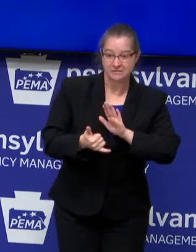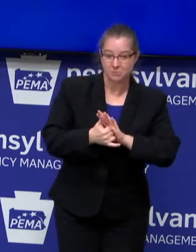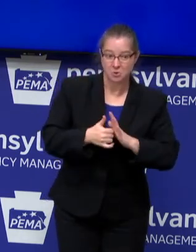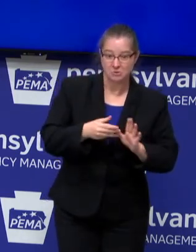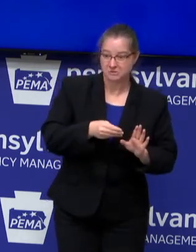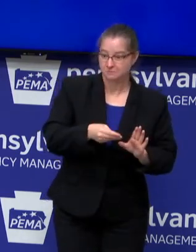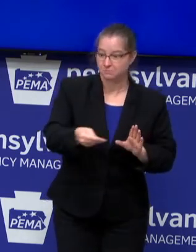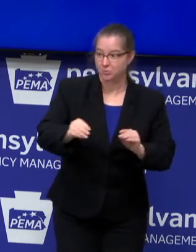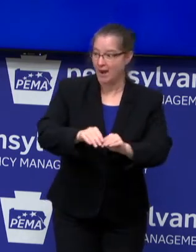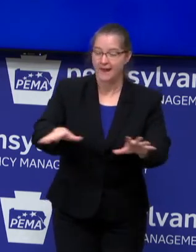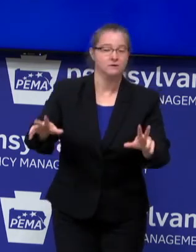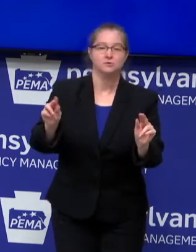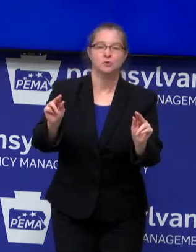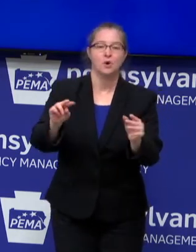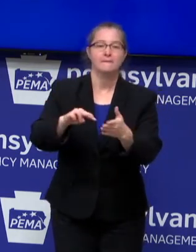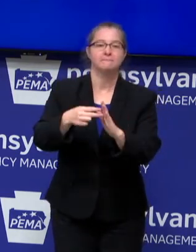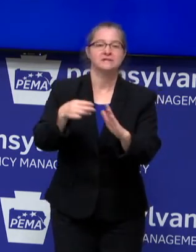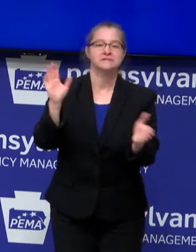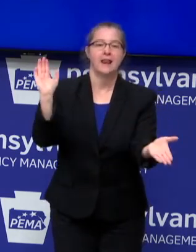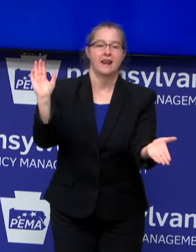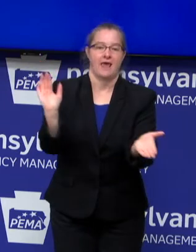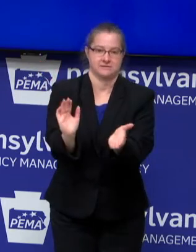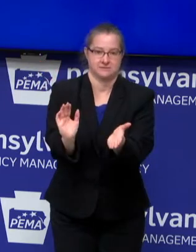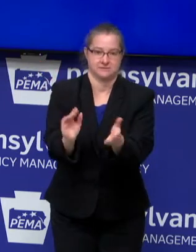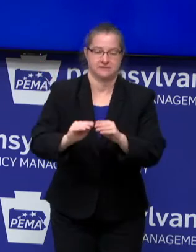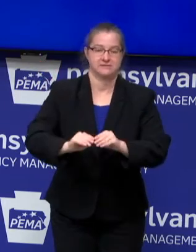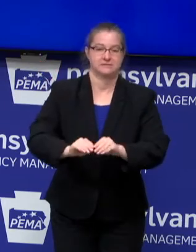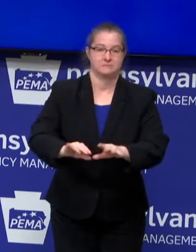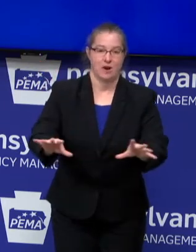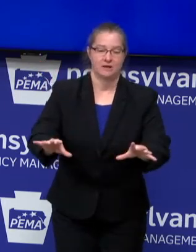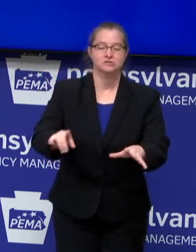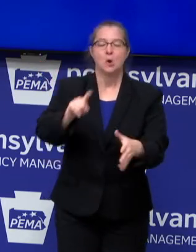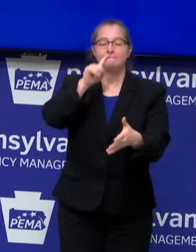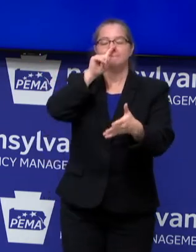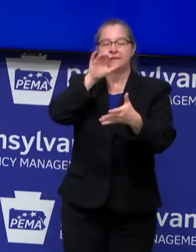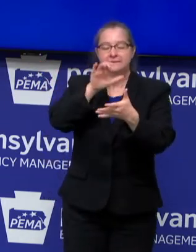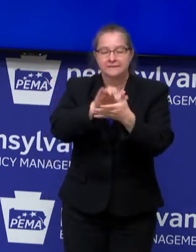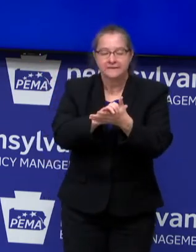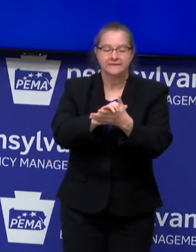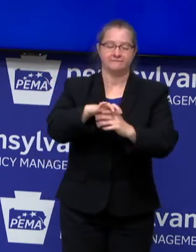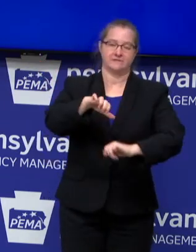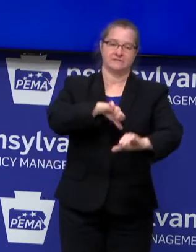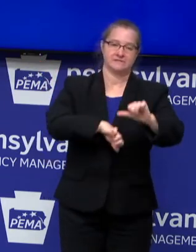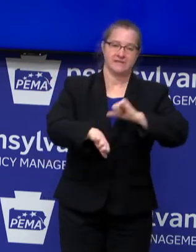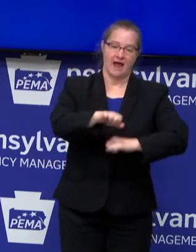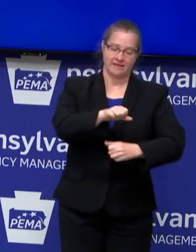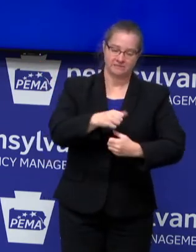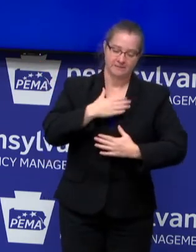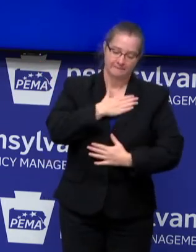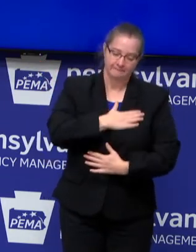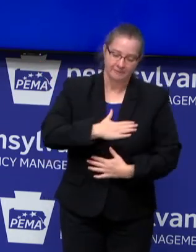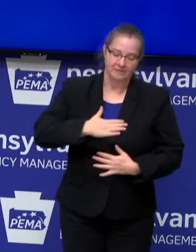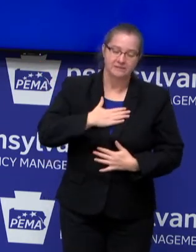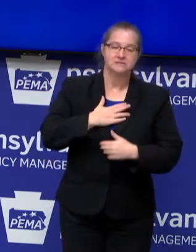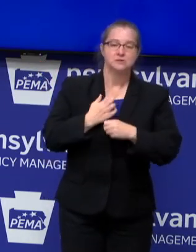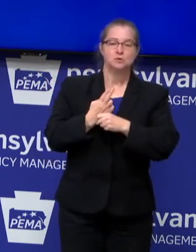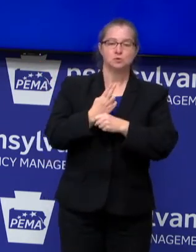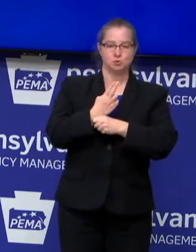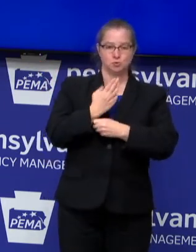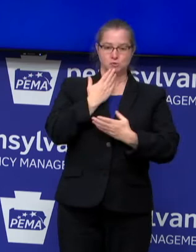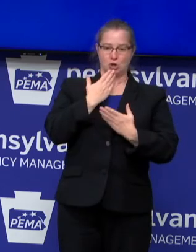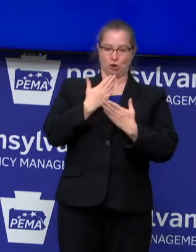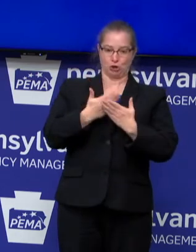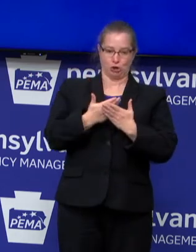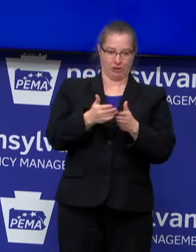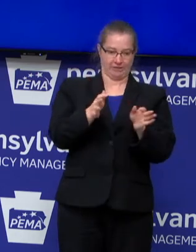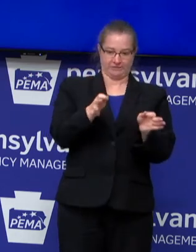transmission. It merely lessens it. So, believe in the science, please. Use good decision-making